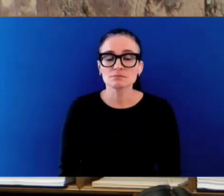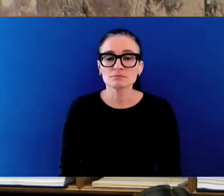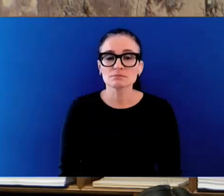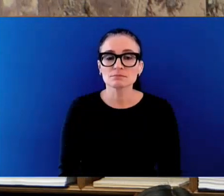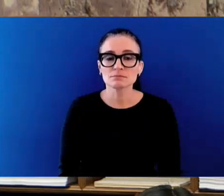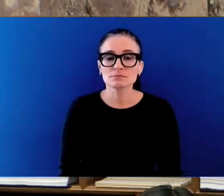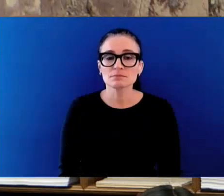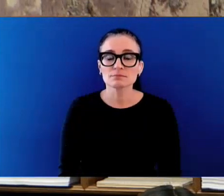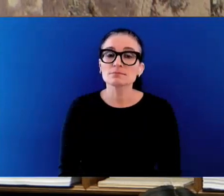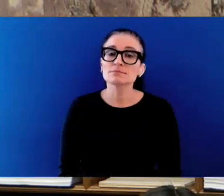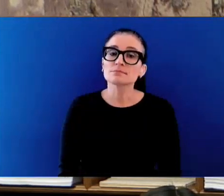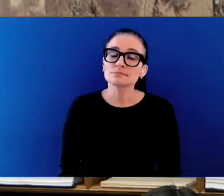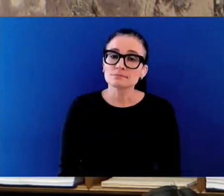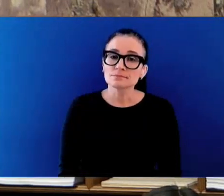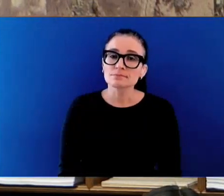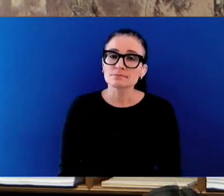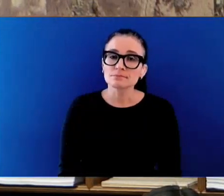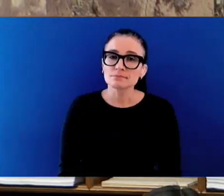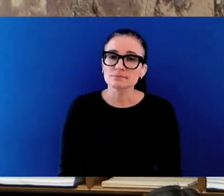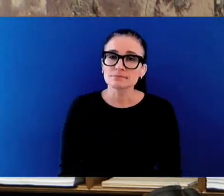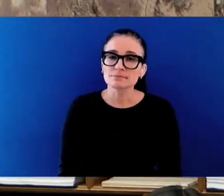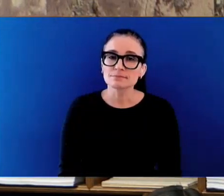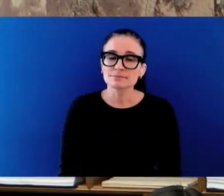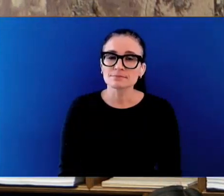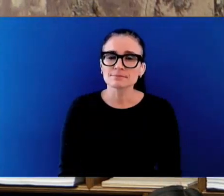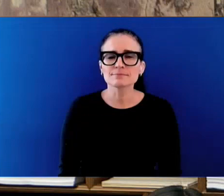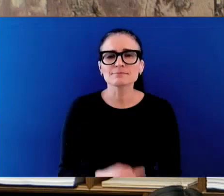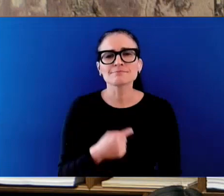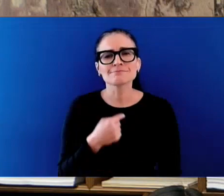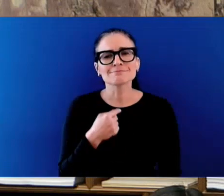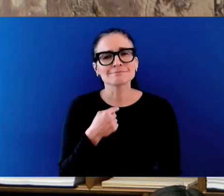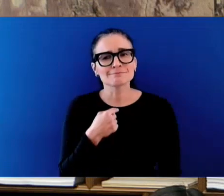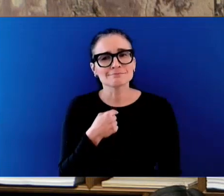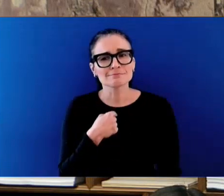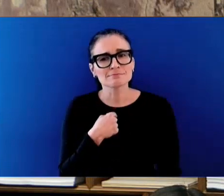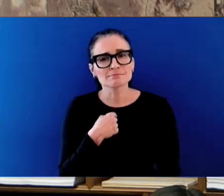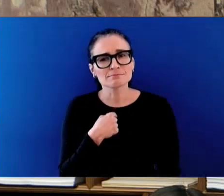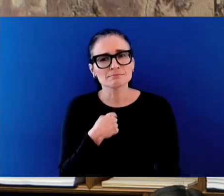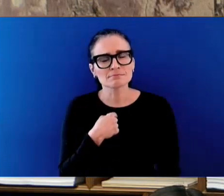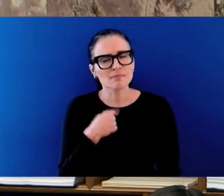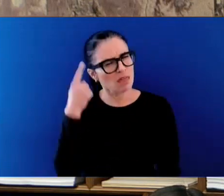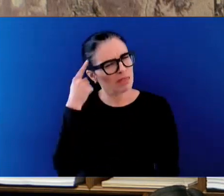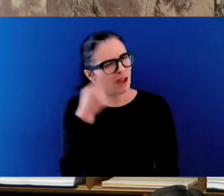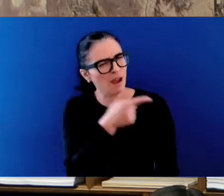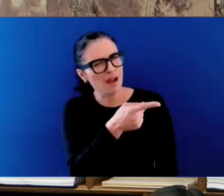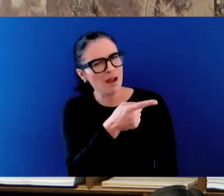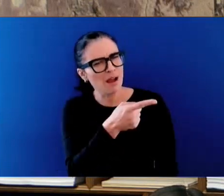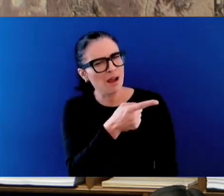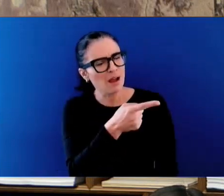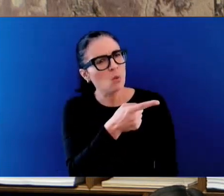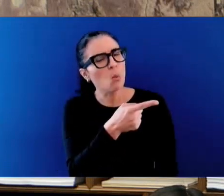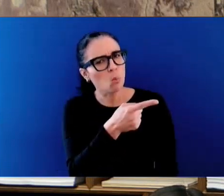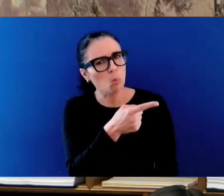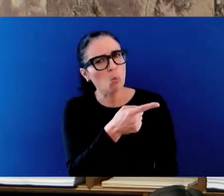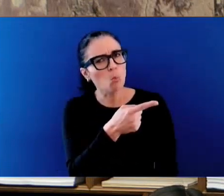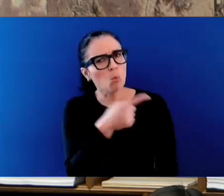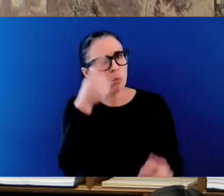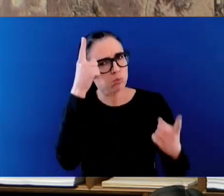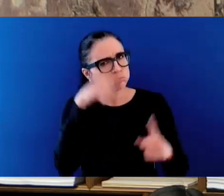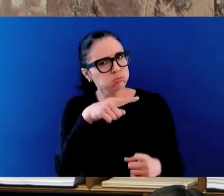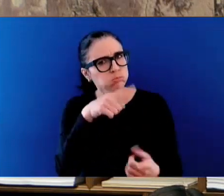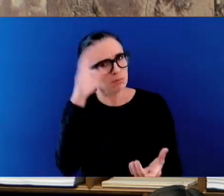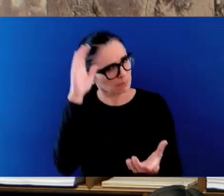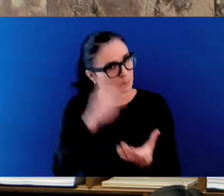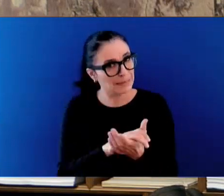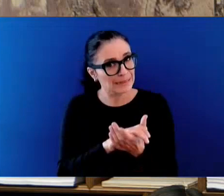I thought they believed, Honourable Speaker, that addiction was a health matter, Honourable Speaker. That's what we thought